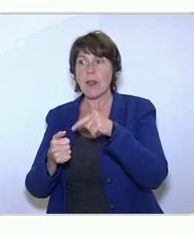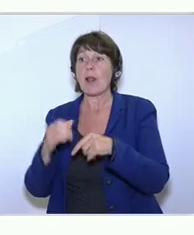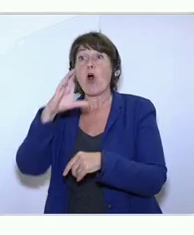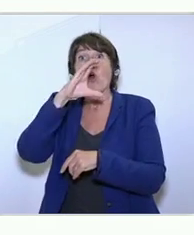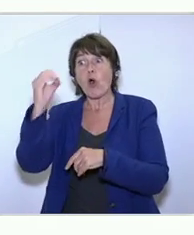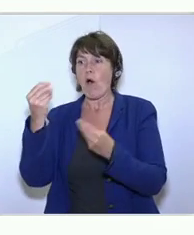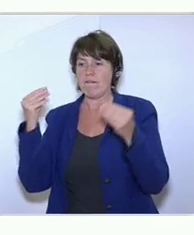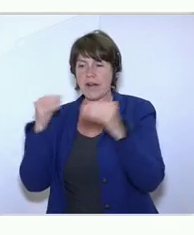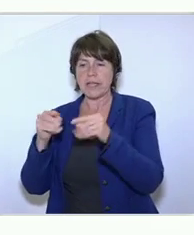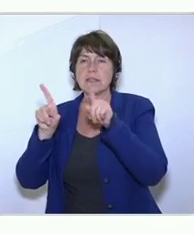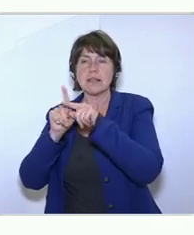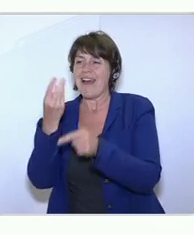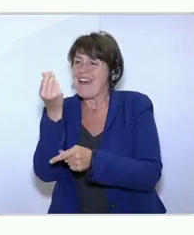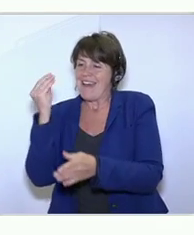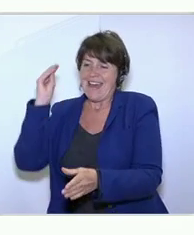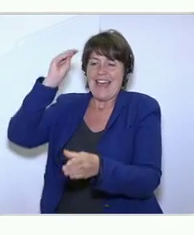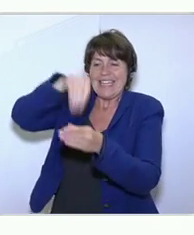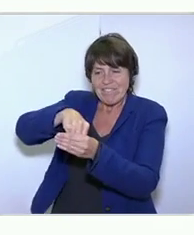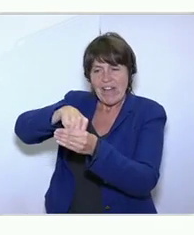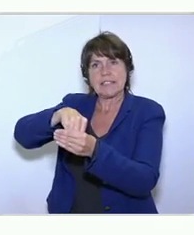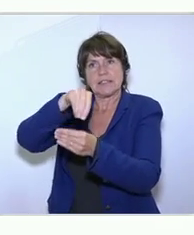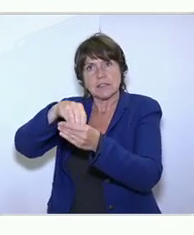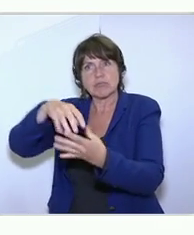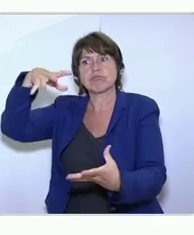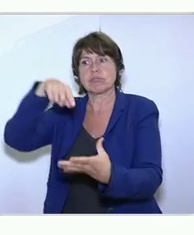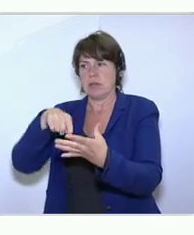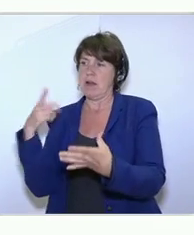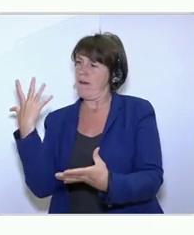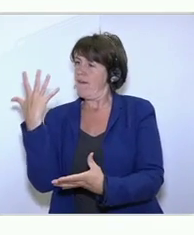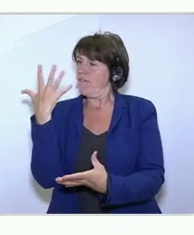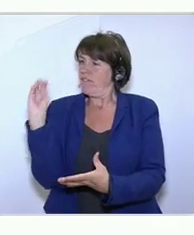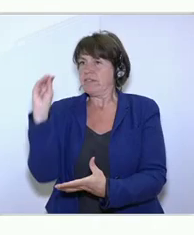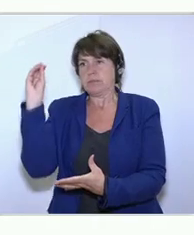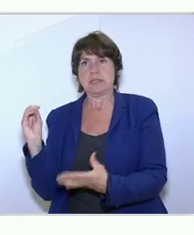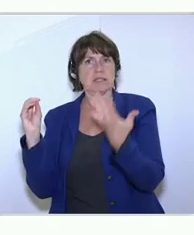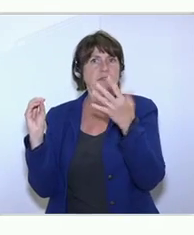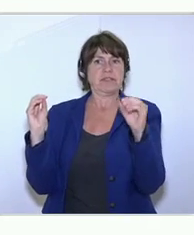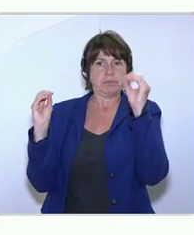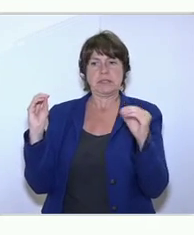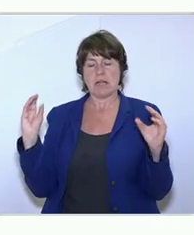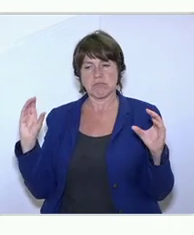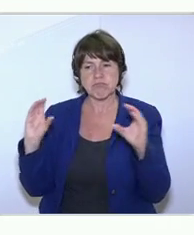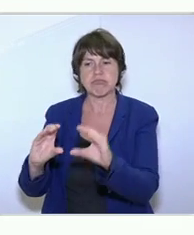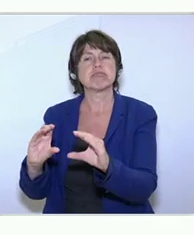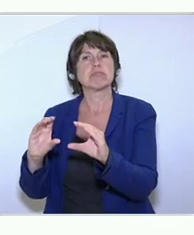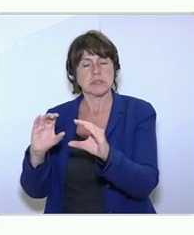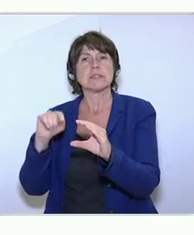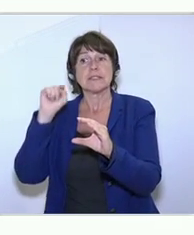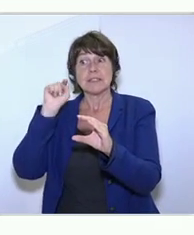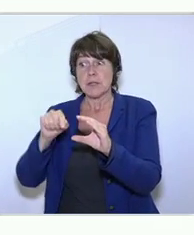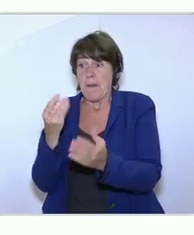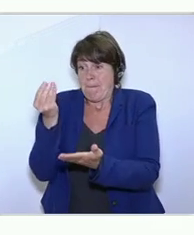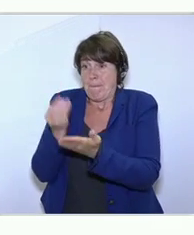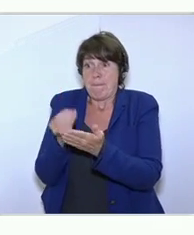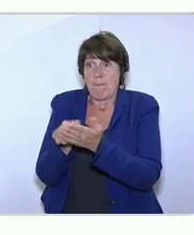invest usually 50-50. And that means that the incentives are aligned, and the money that is